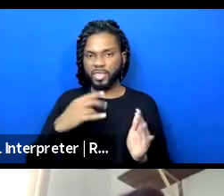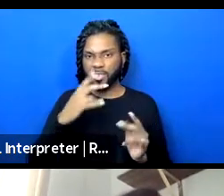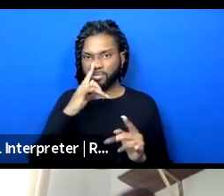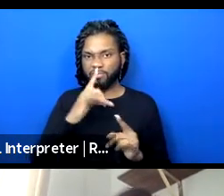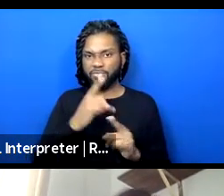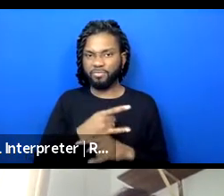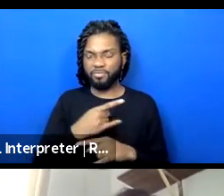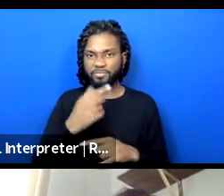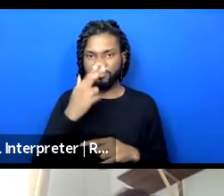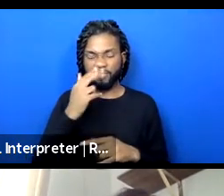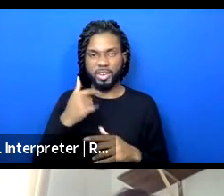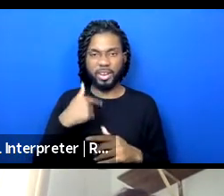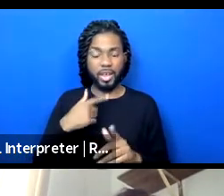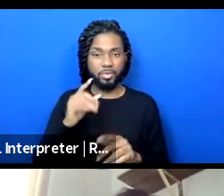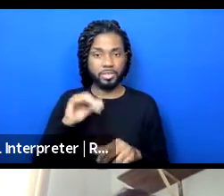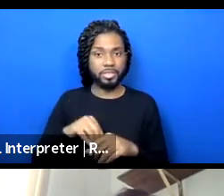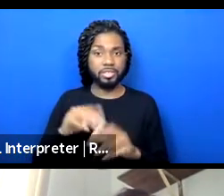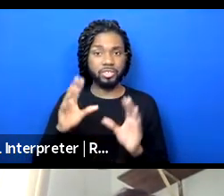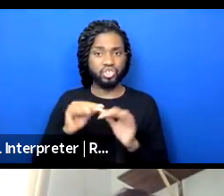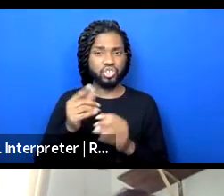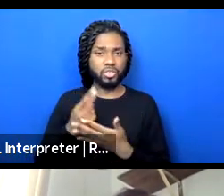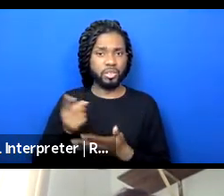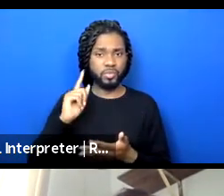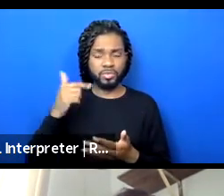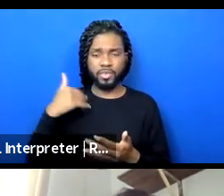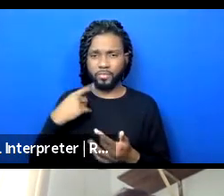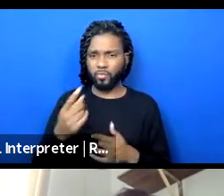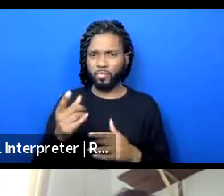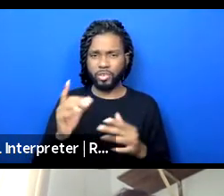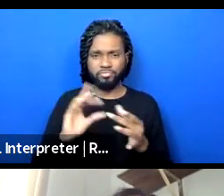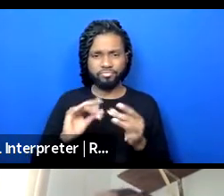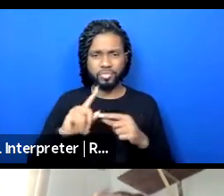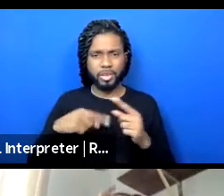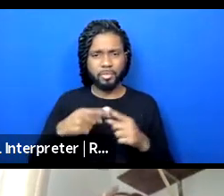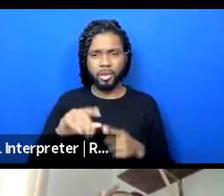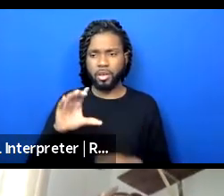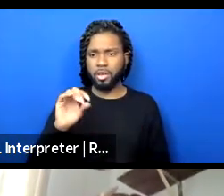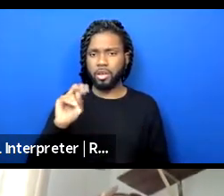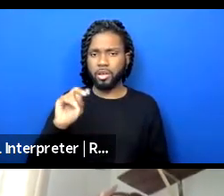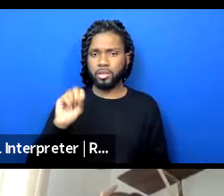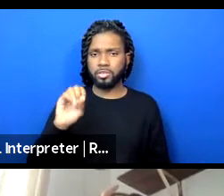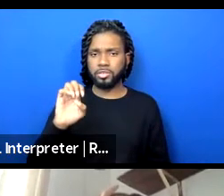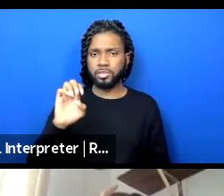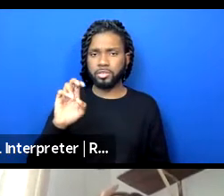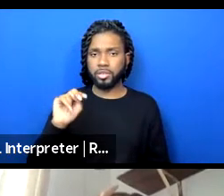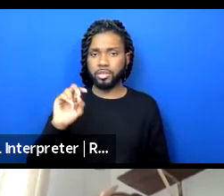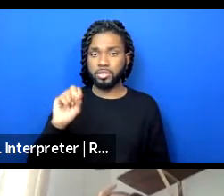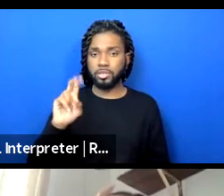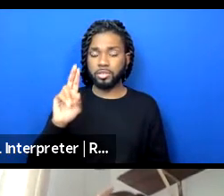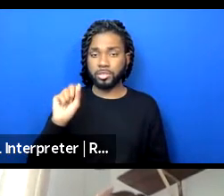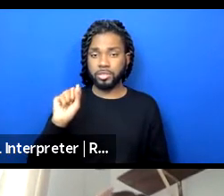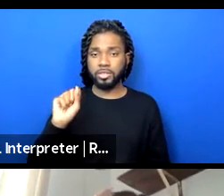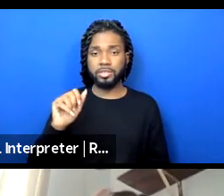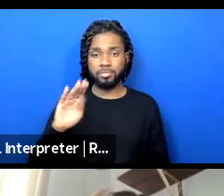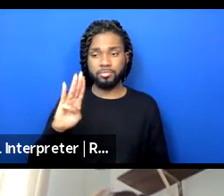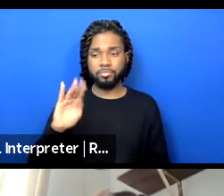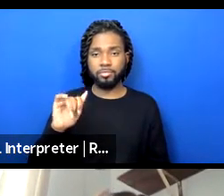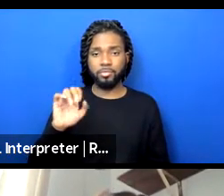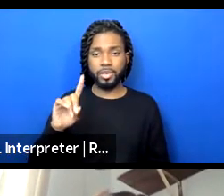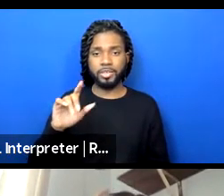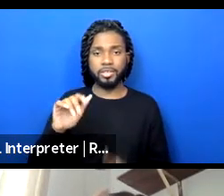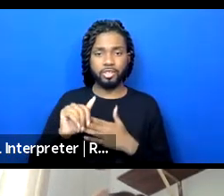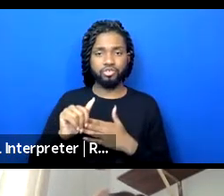last week and it was, there was a reference to consensus based leadership models as if it's like, that's just for